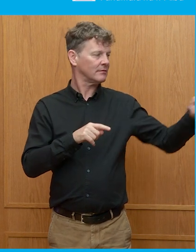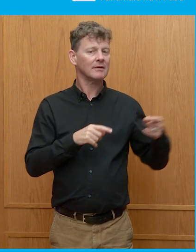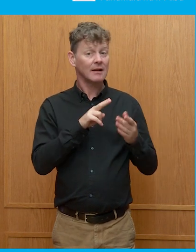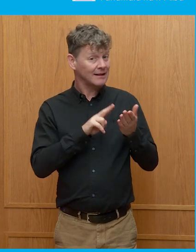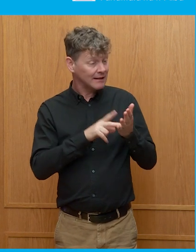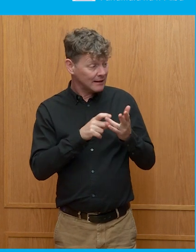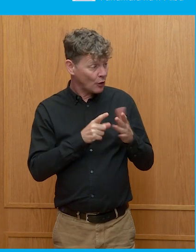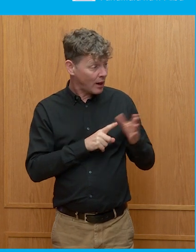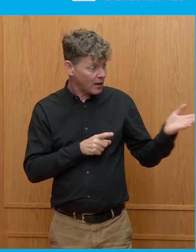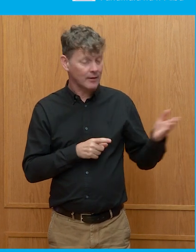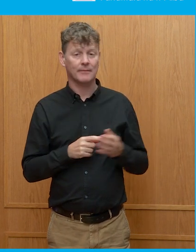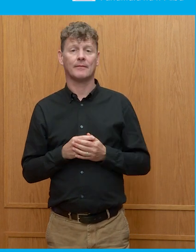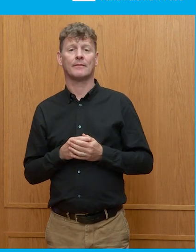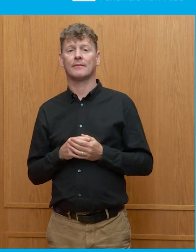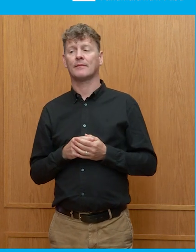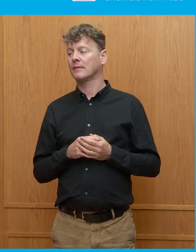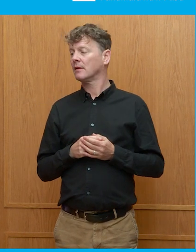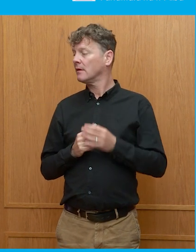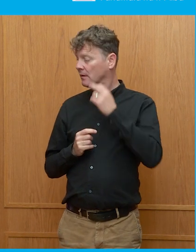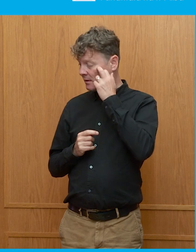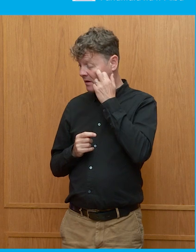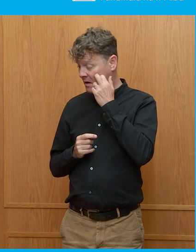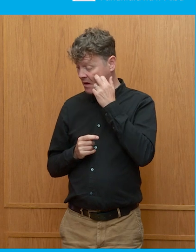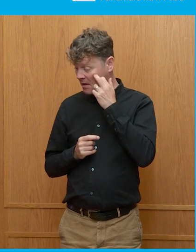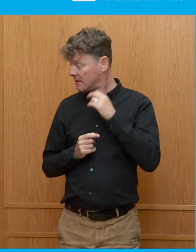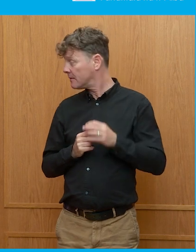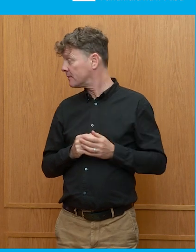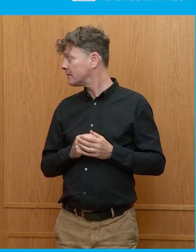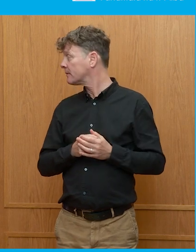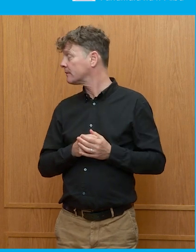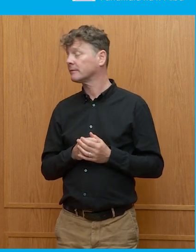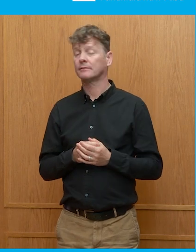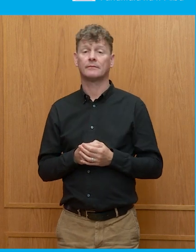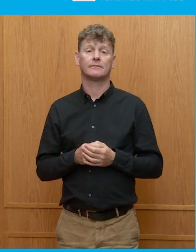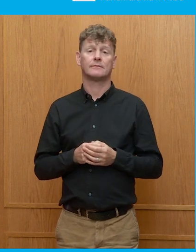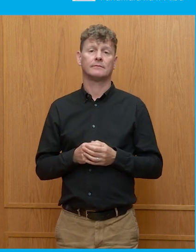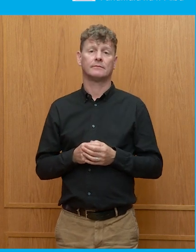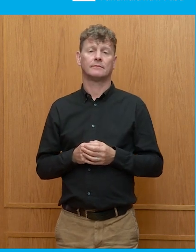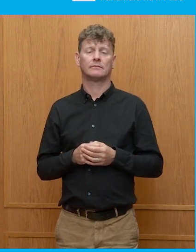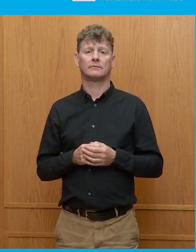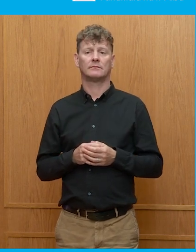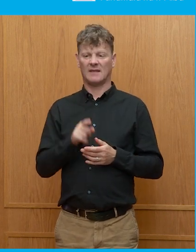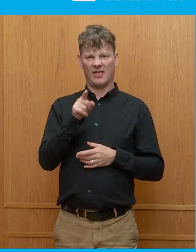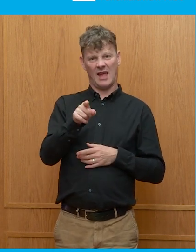Nicola. A couple of thoughts. I I think, what is the purpose of an election in that sort of scenario? And I think they are